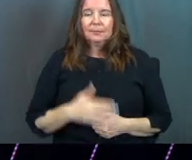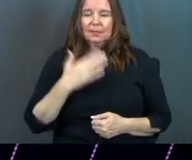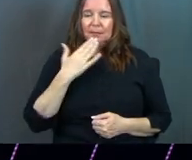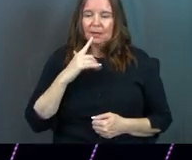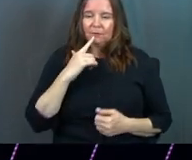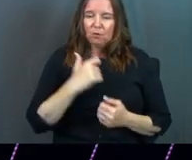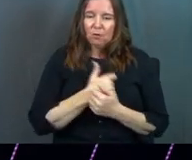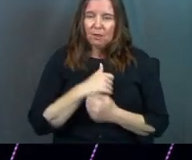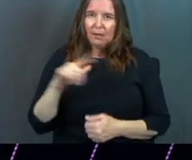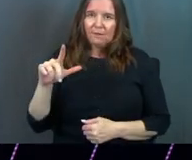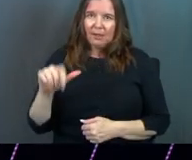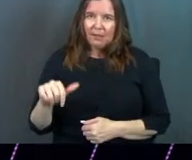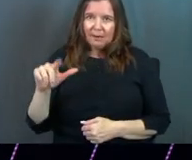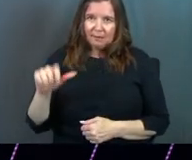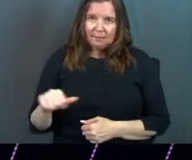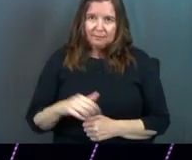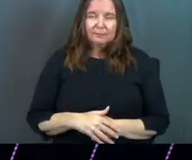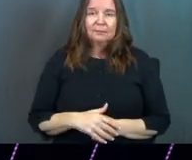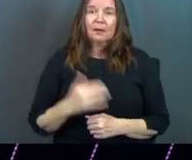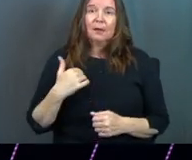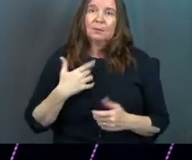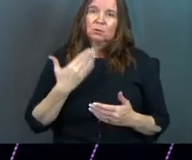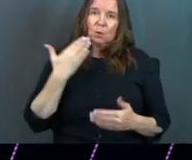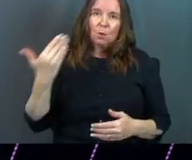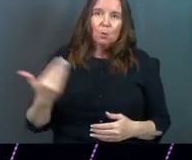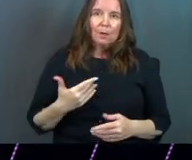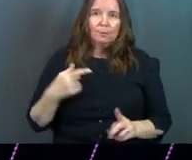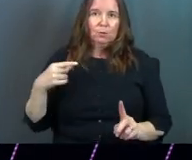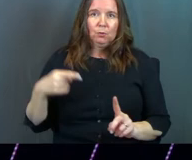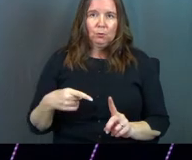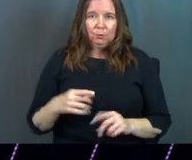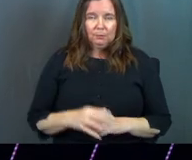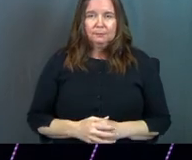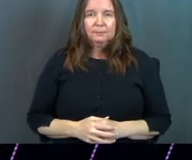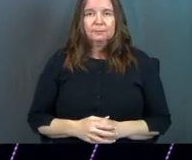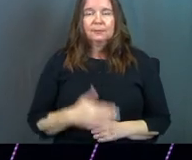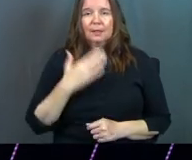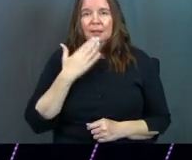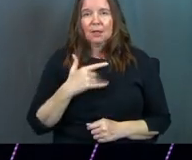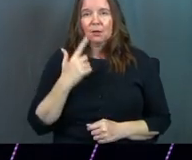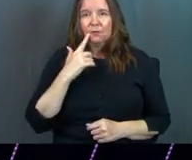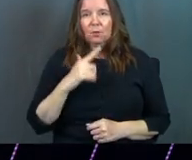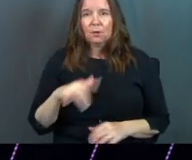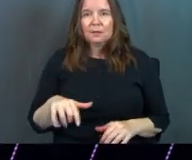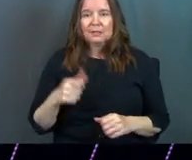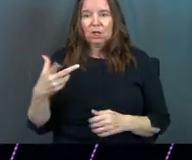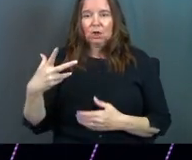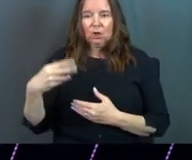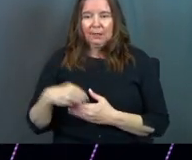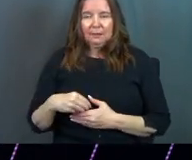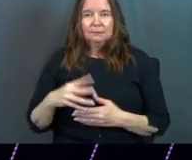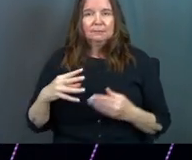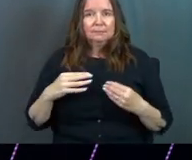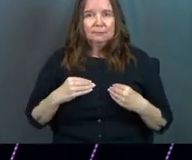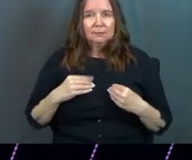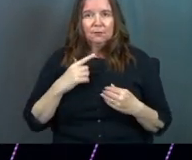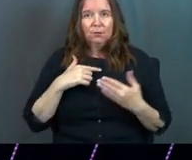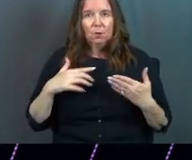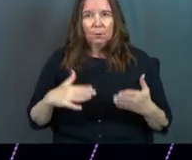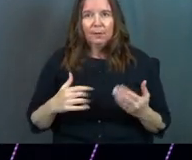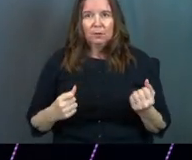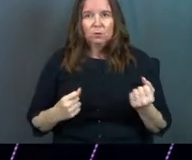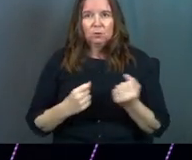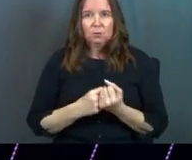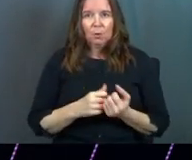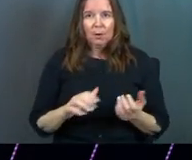Thank you for loving Linda and being so welcoming to her. Thank you for taking her in for the way